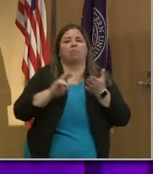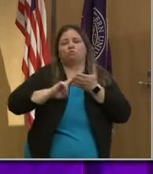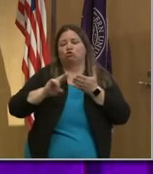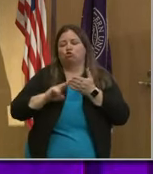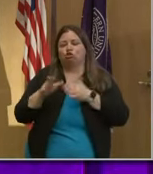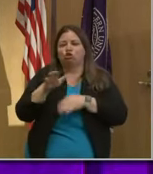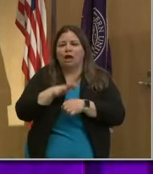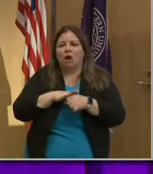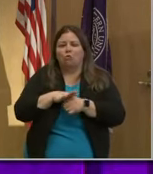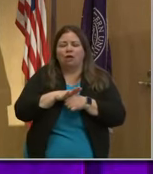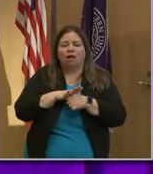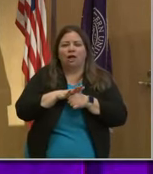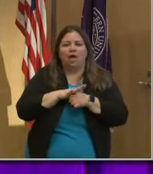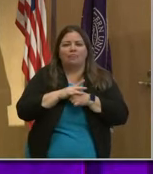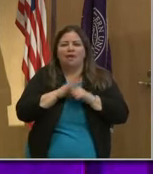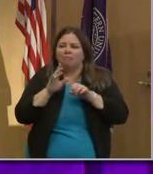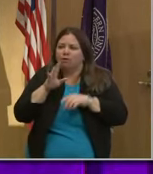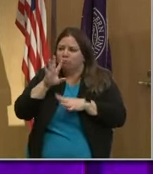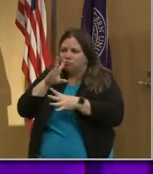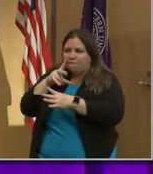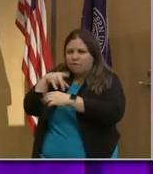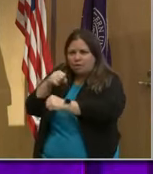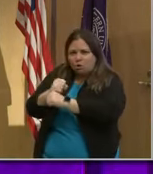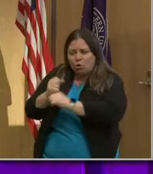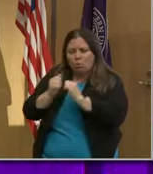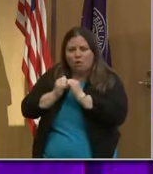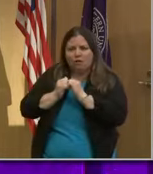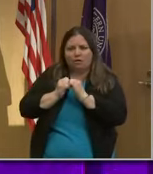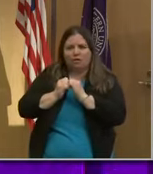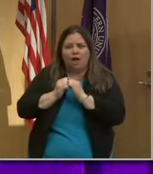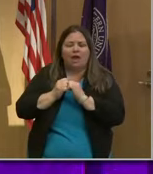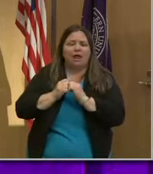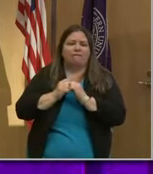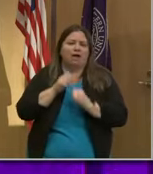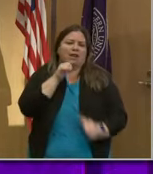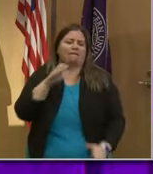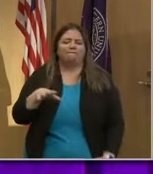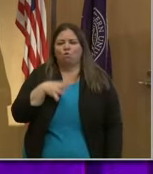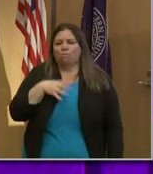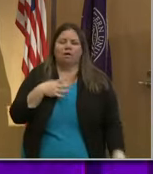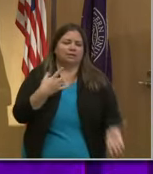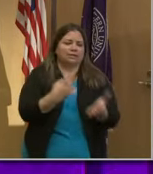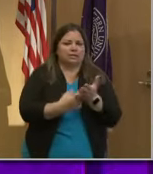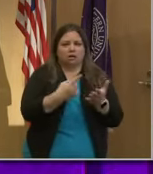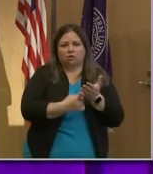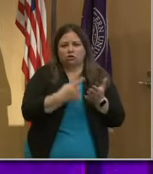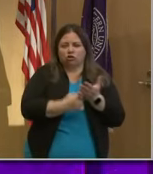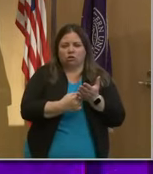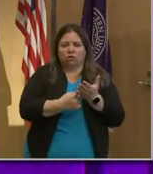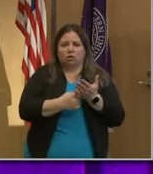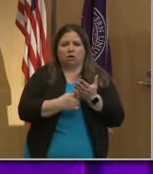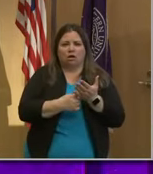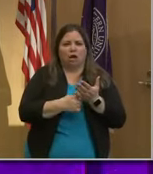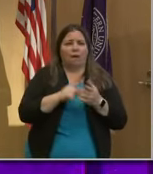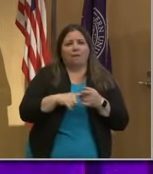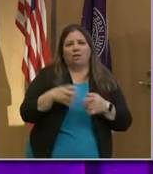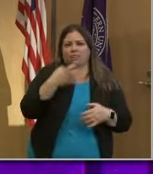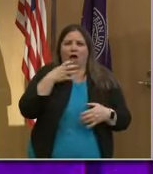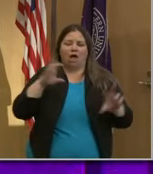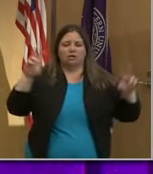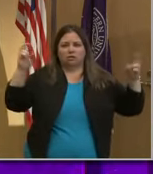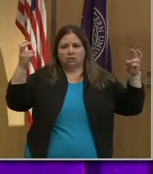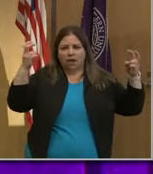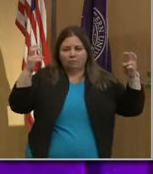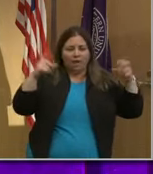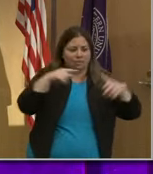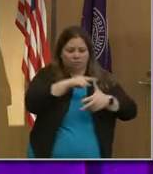they've been attracted to and to have sort of an informal discussion about what's the hot topics are in